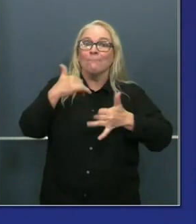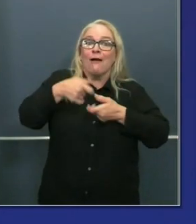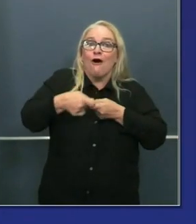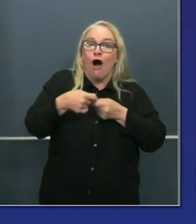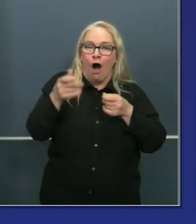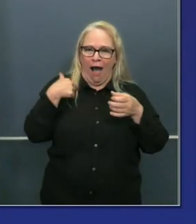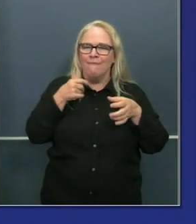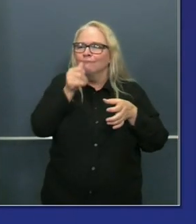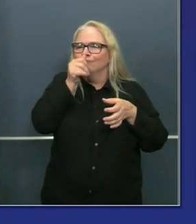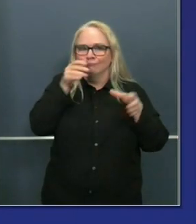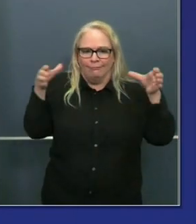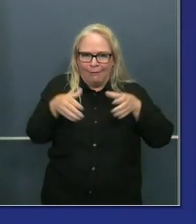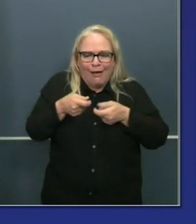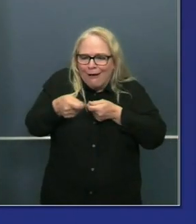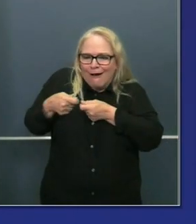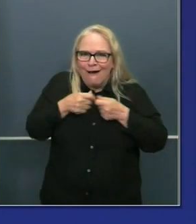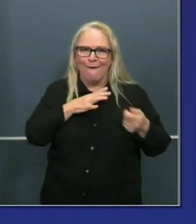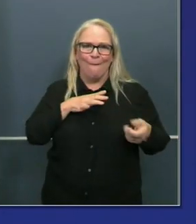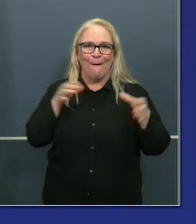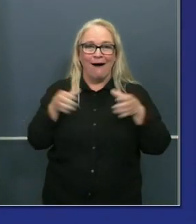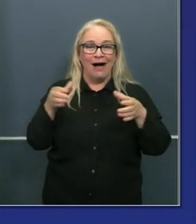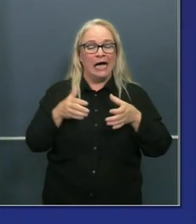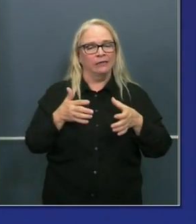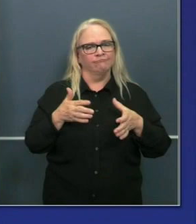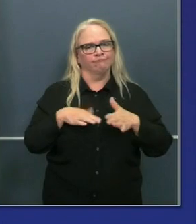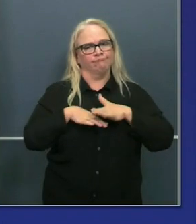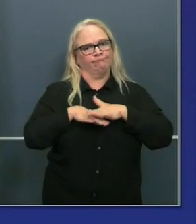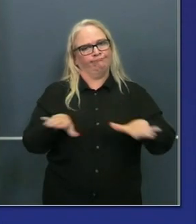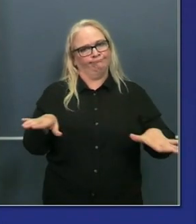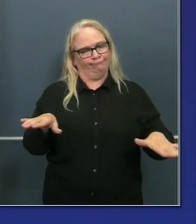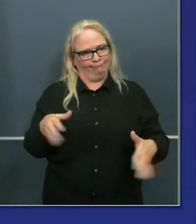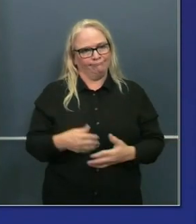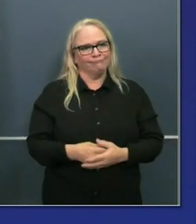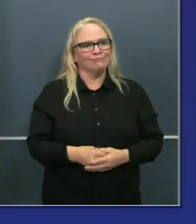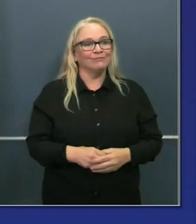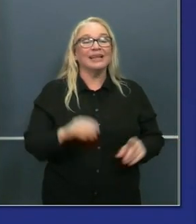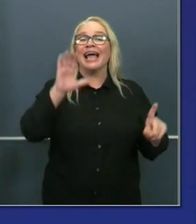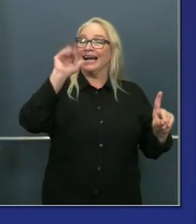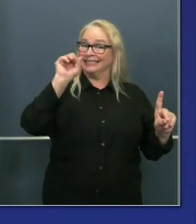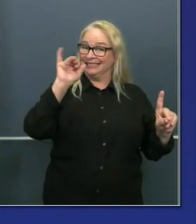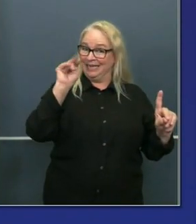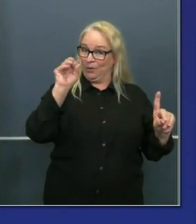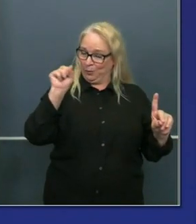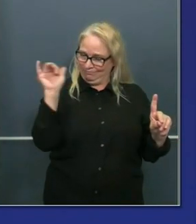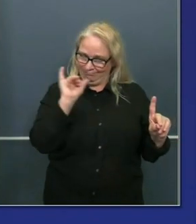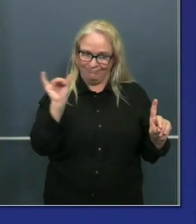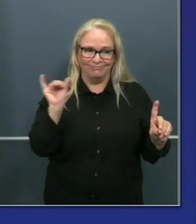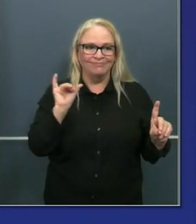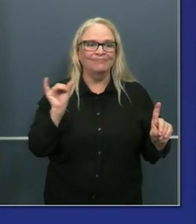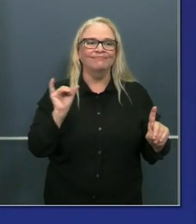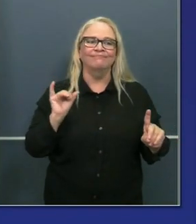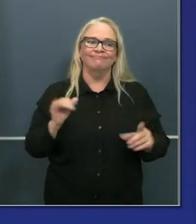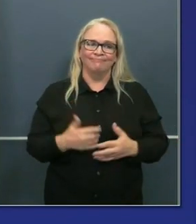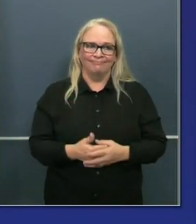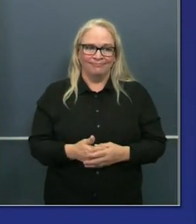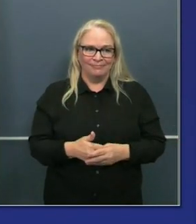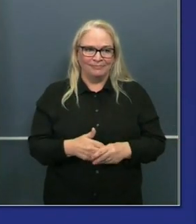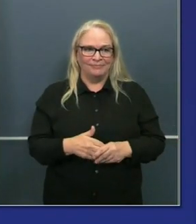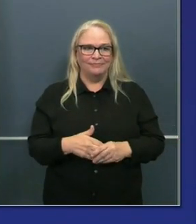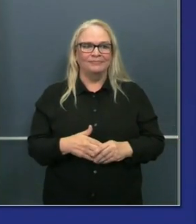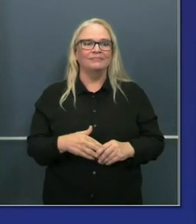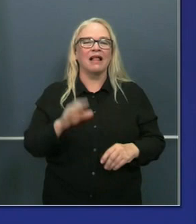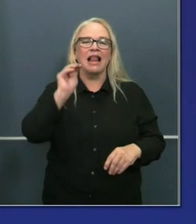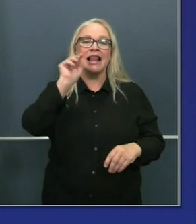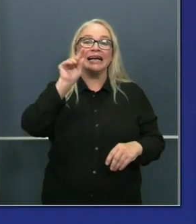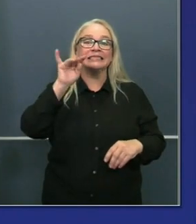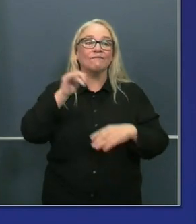anticipation, question, that we have casinos in the state of California that are operating, tribal sovereign nations.